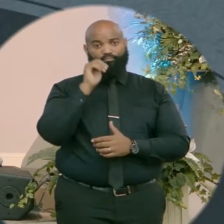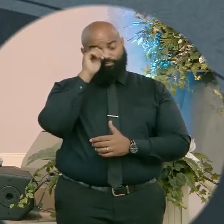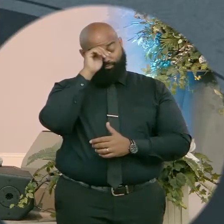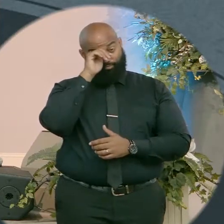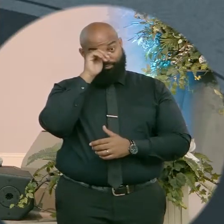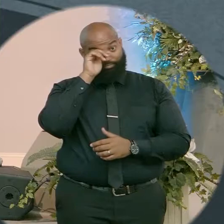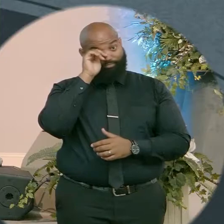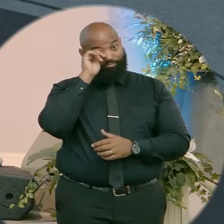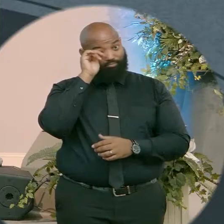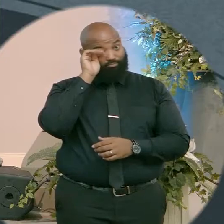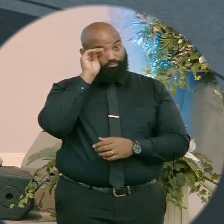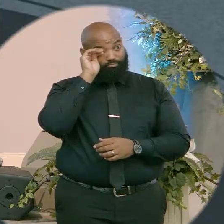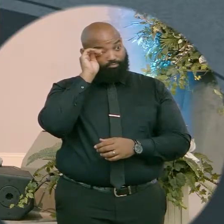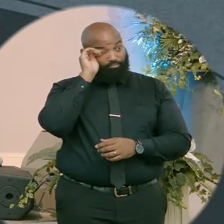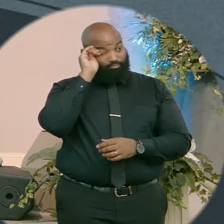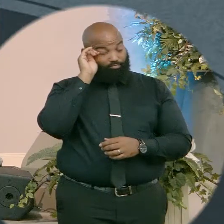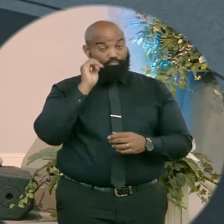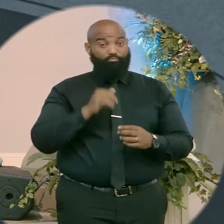learn how to tighten up your belt.